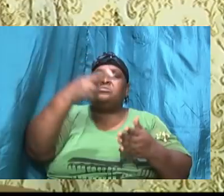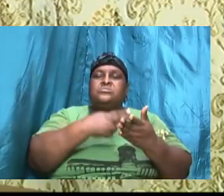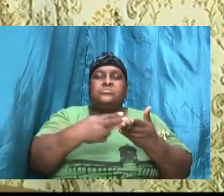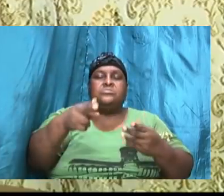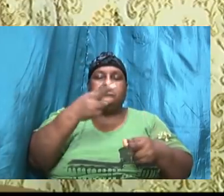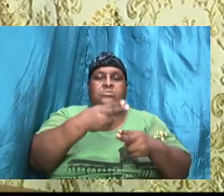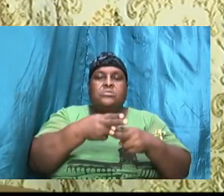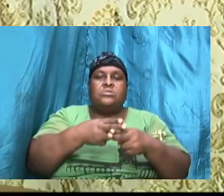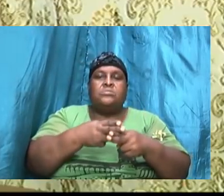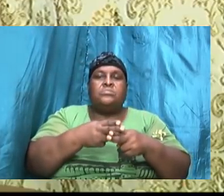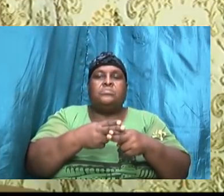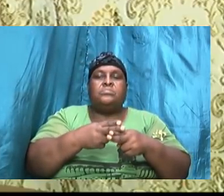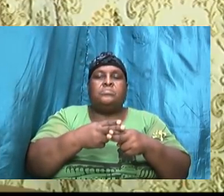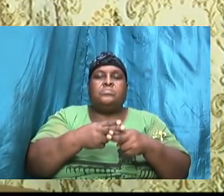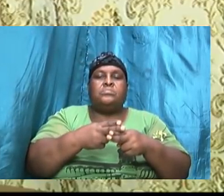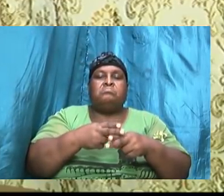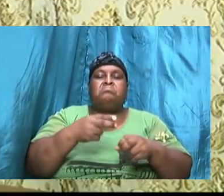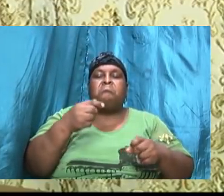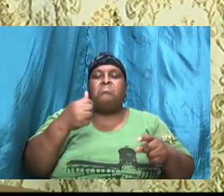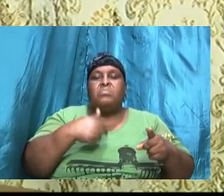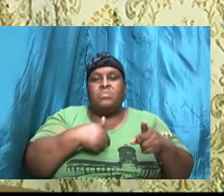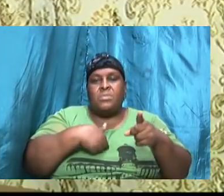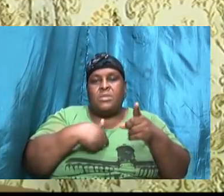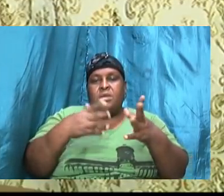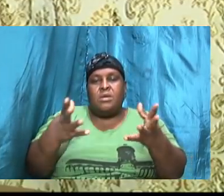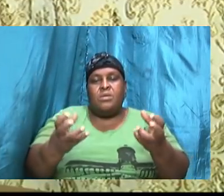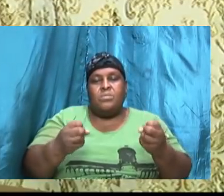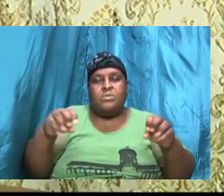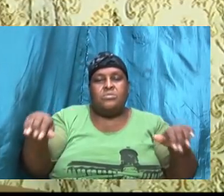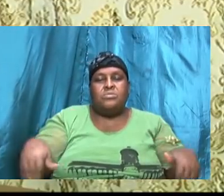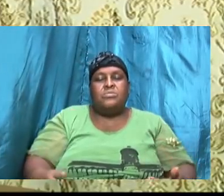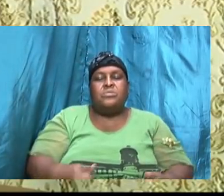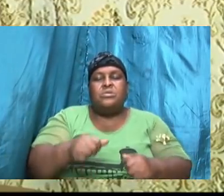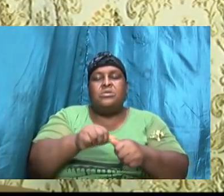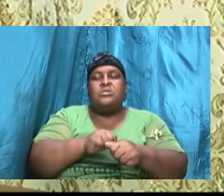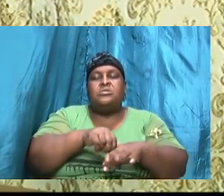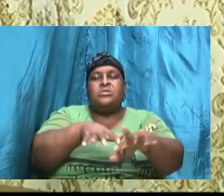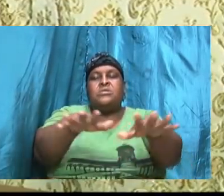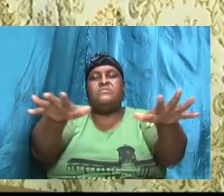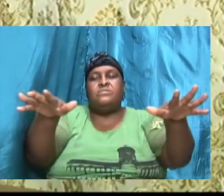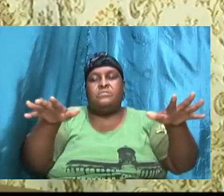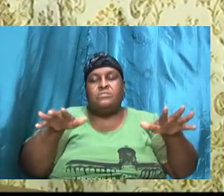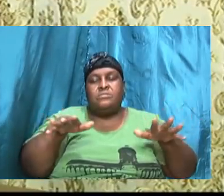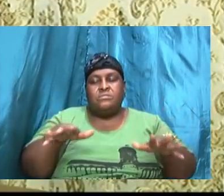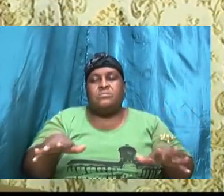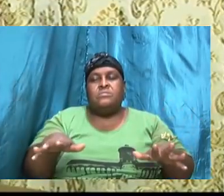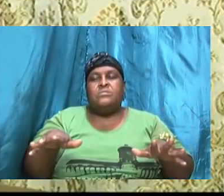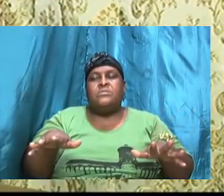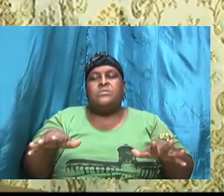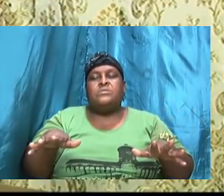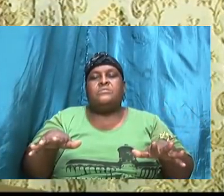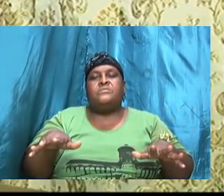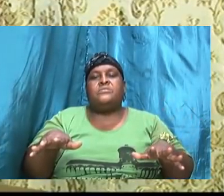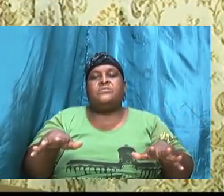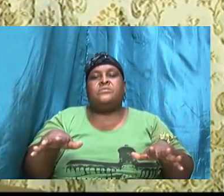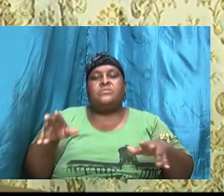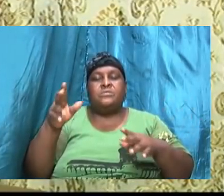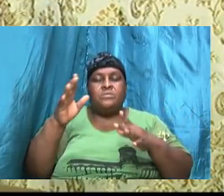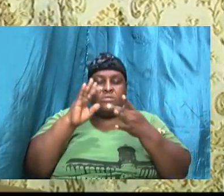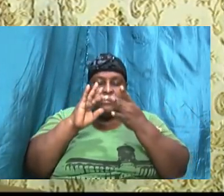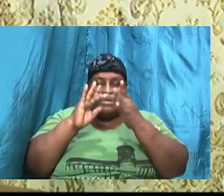holy name. Amen. I want to greet each and every one of us that is viewing.